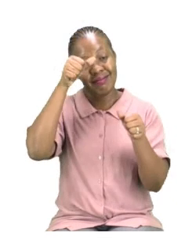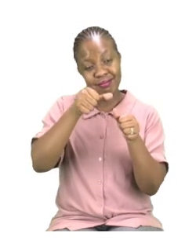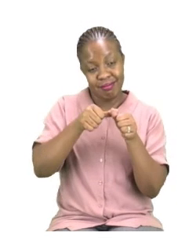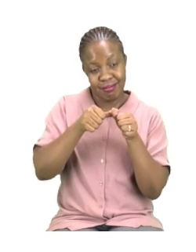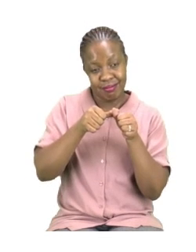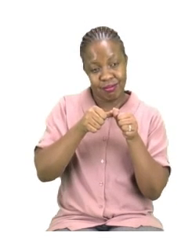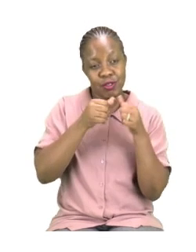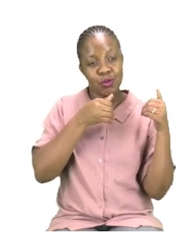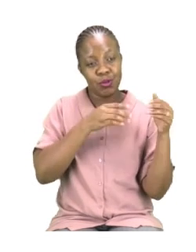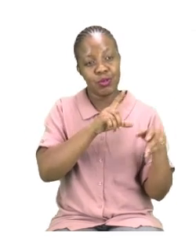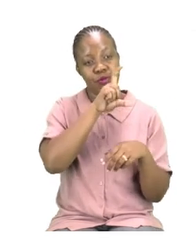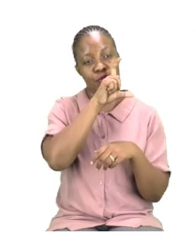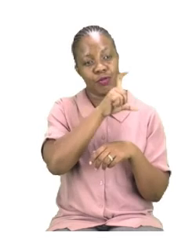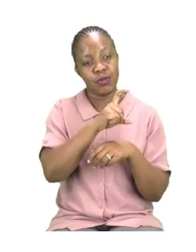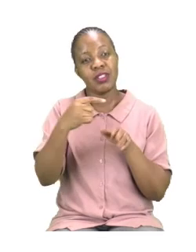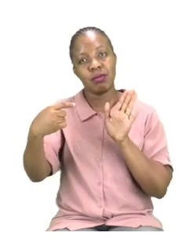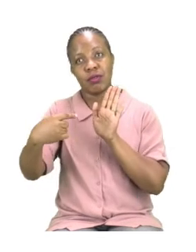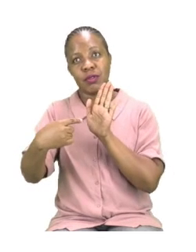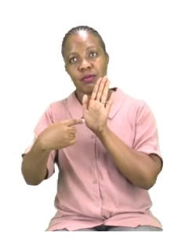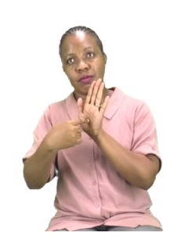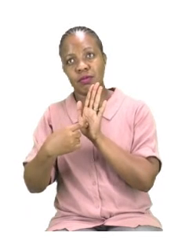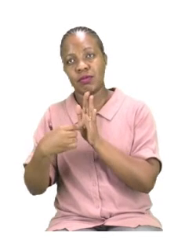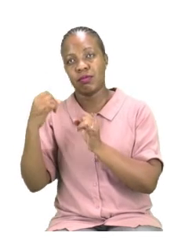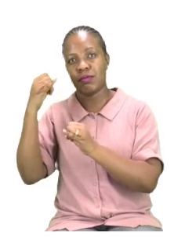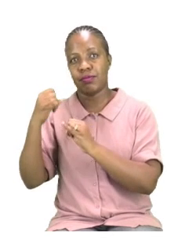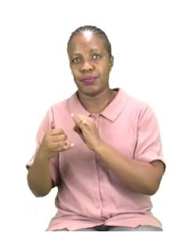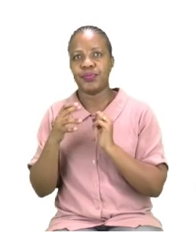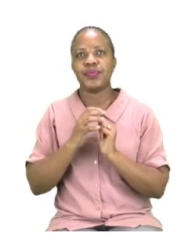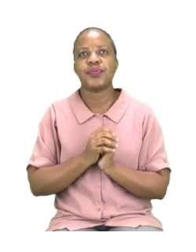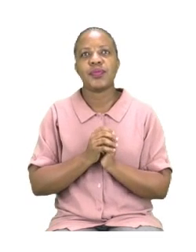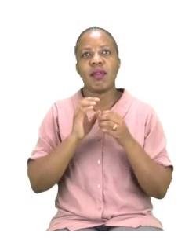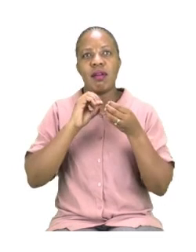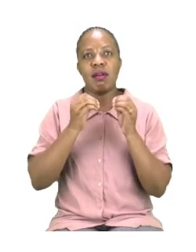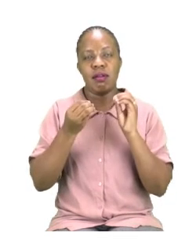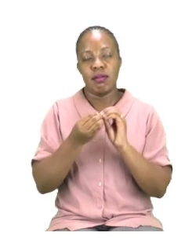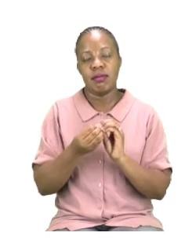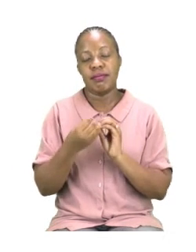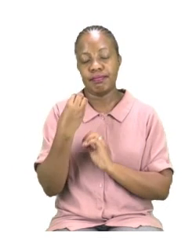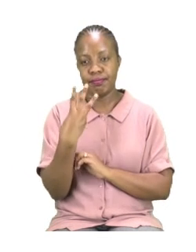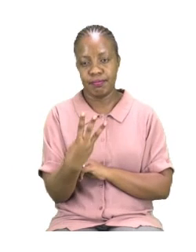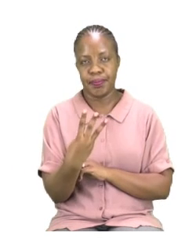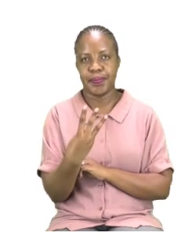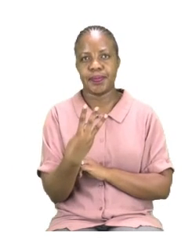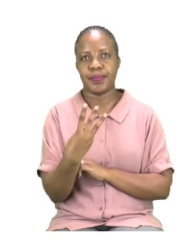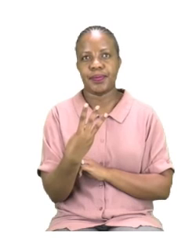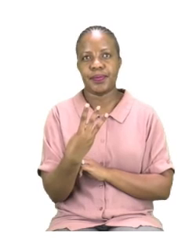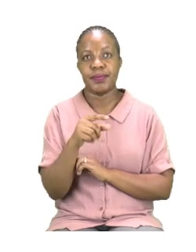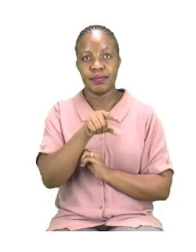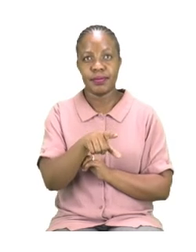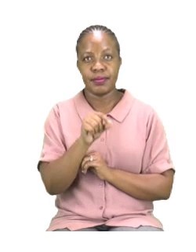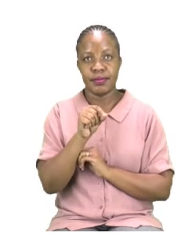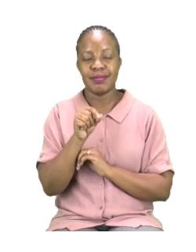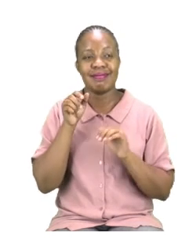Let us do number three together. Number three says, The